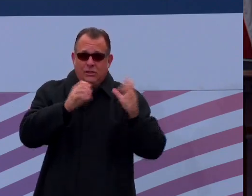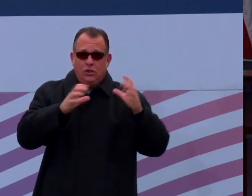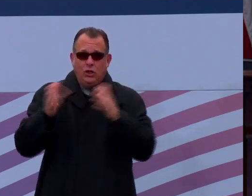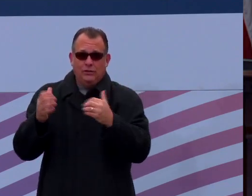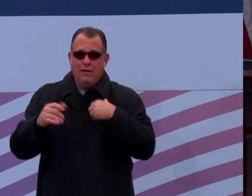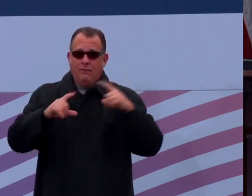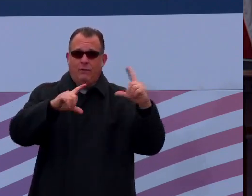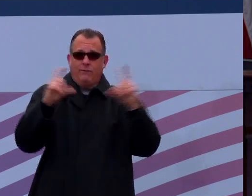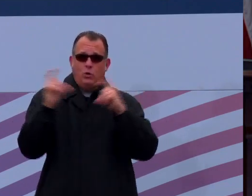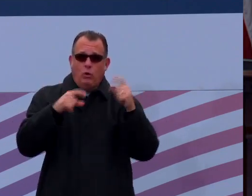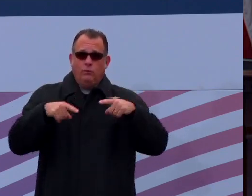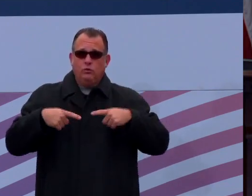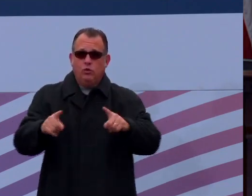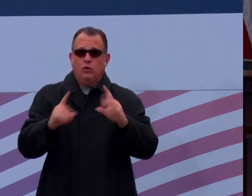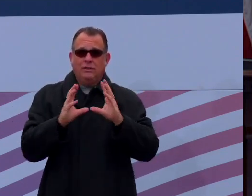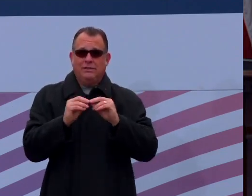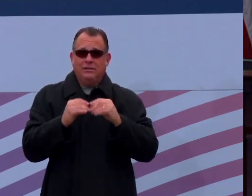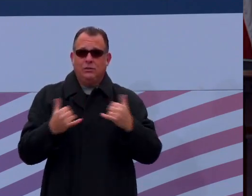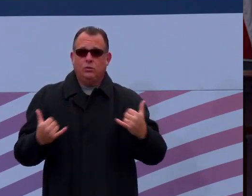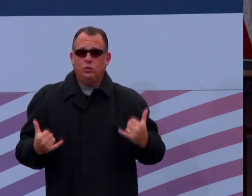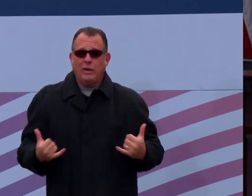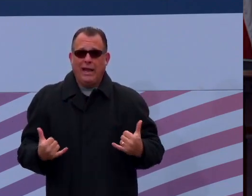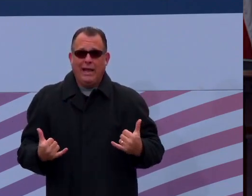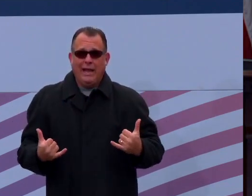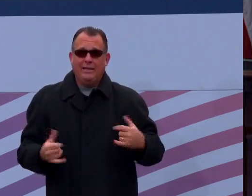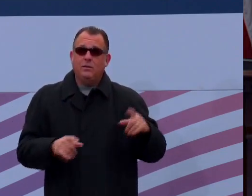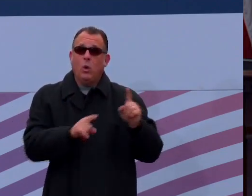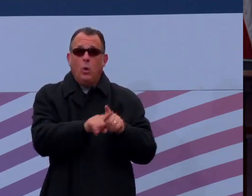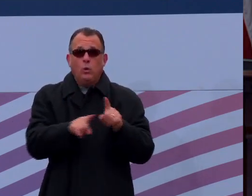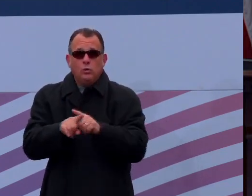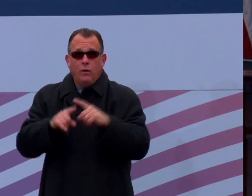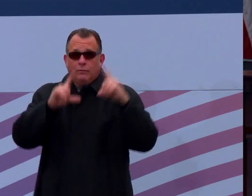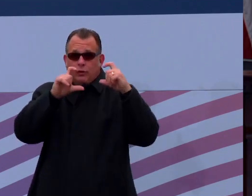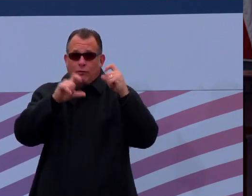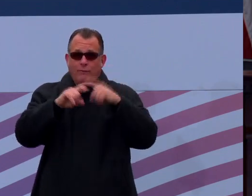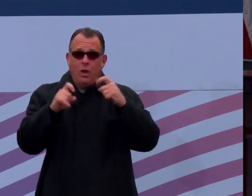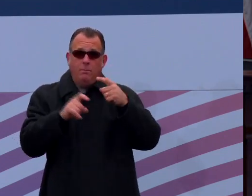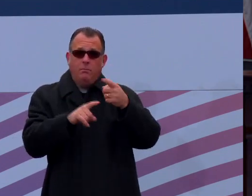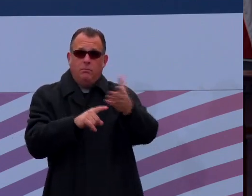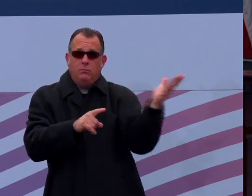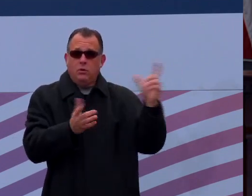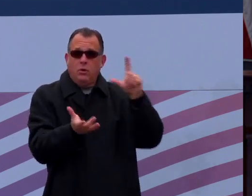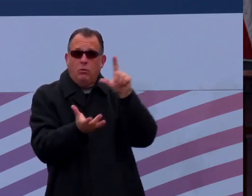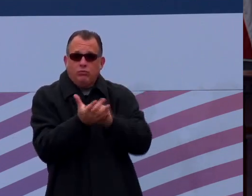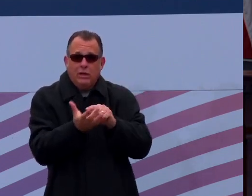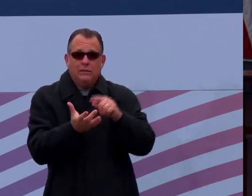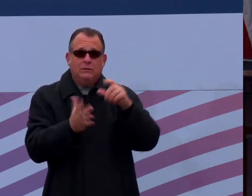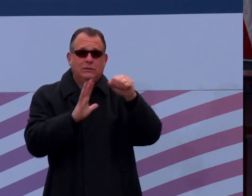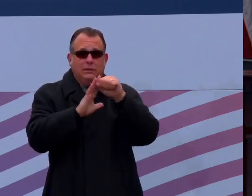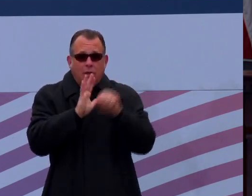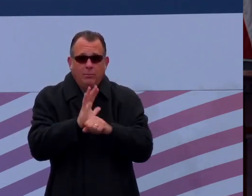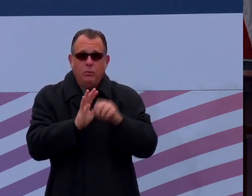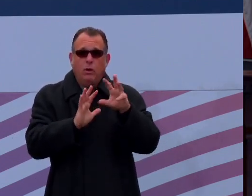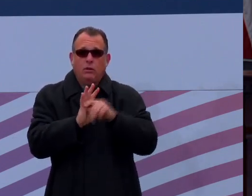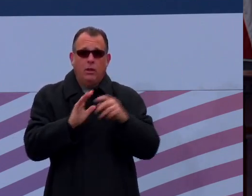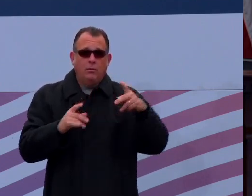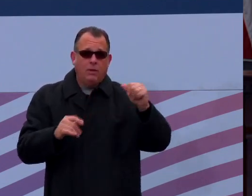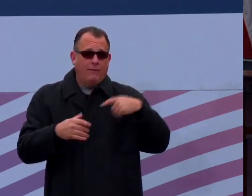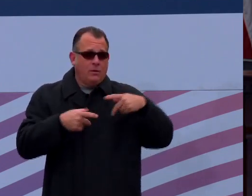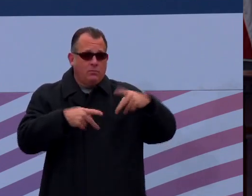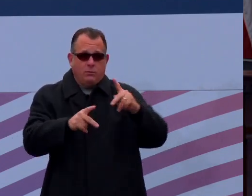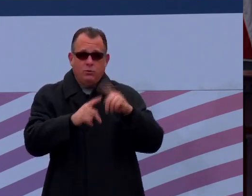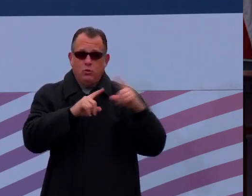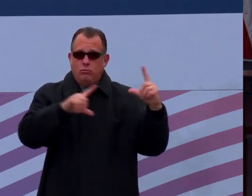today's session. Also, photographers from the Associated Press and Commonwealth Media Services have been granted permission to take photographs